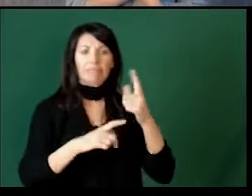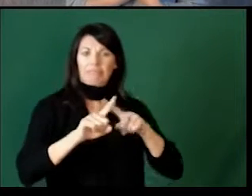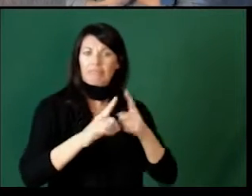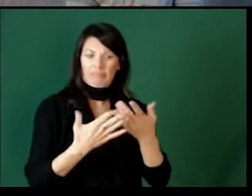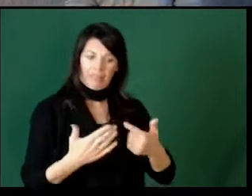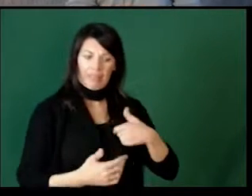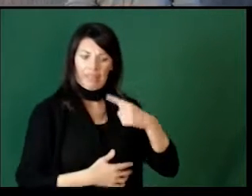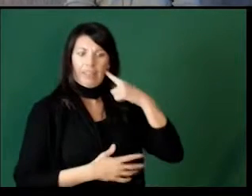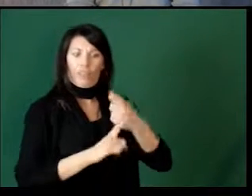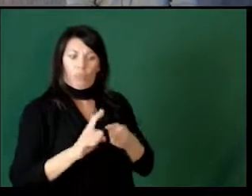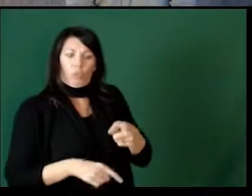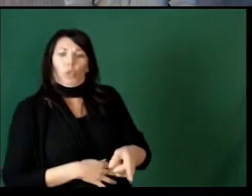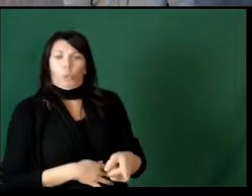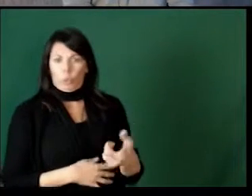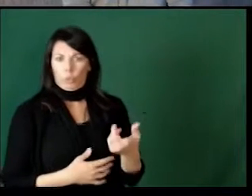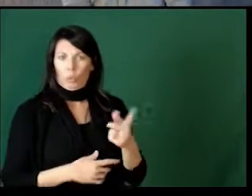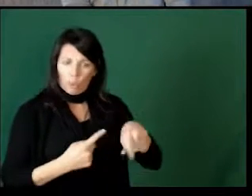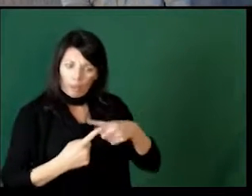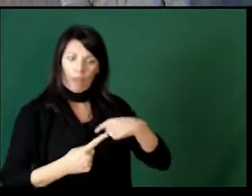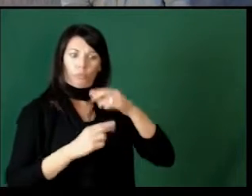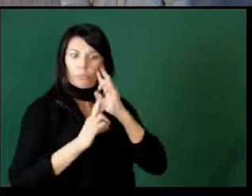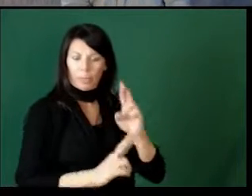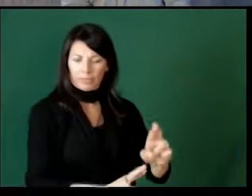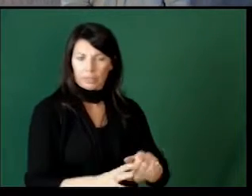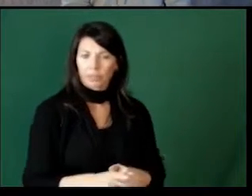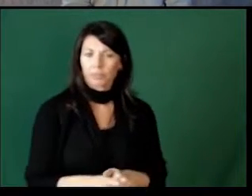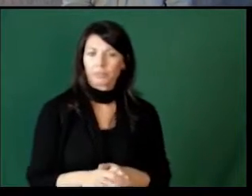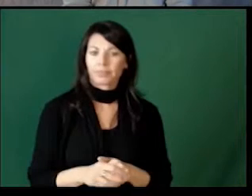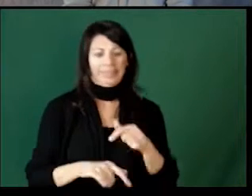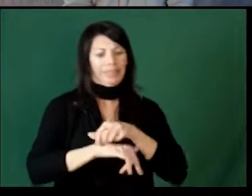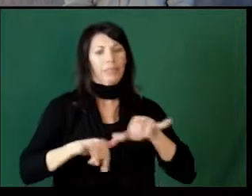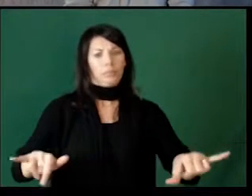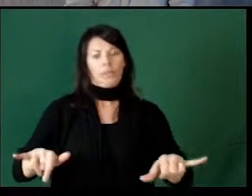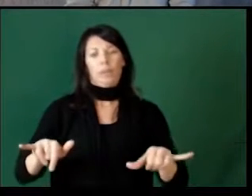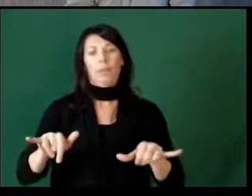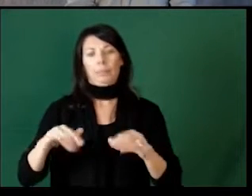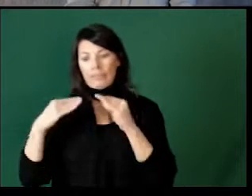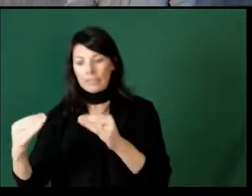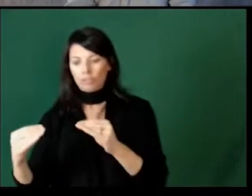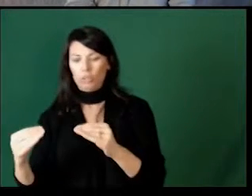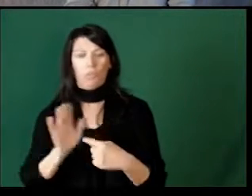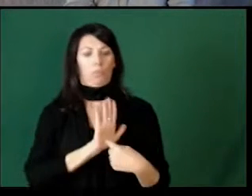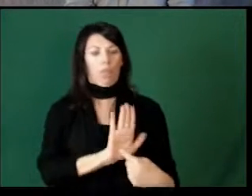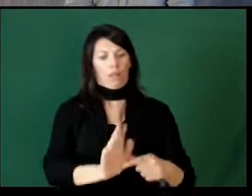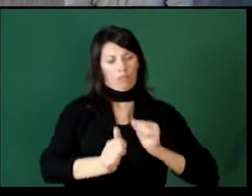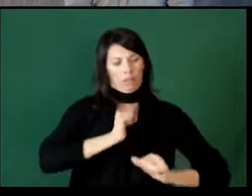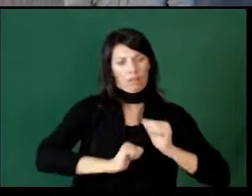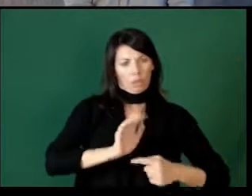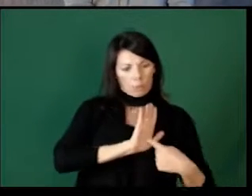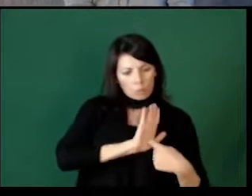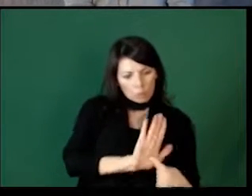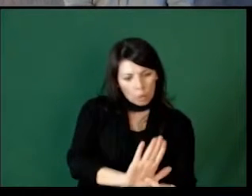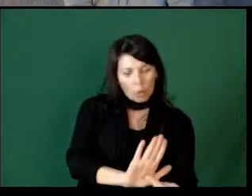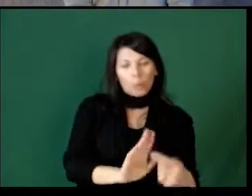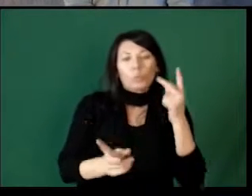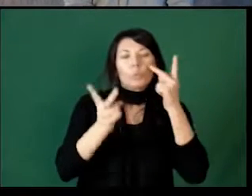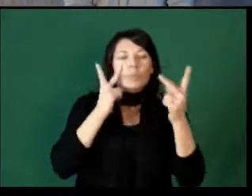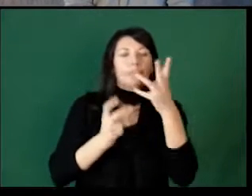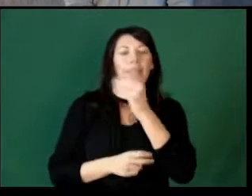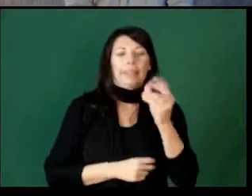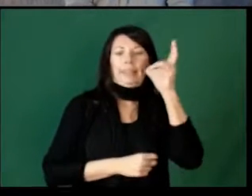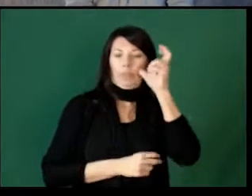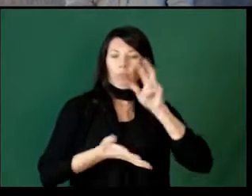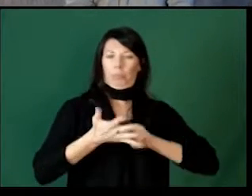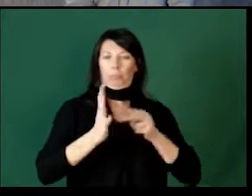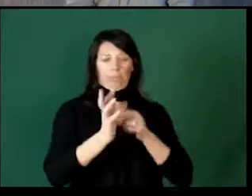hear from me when I'm respecting? Aligning with teaching is modeling that. Showing them, letting them see